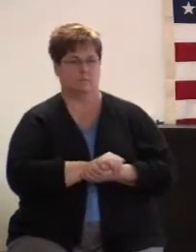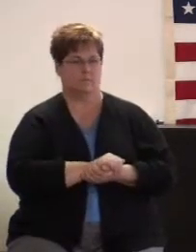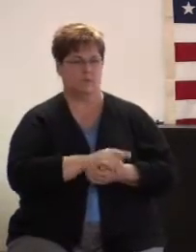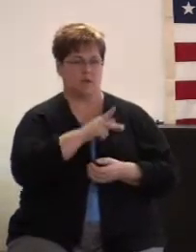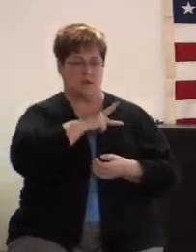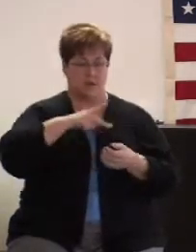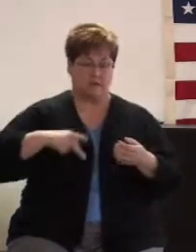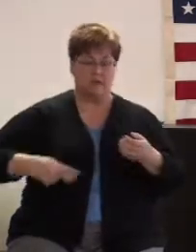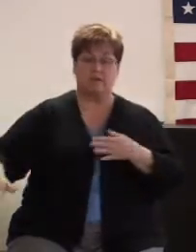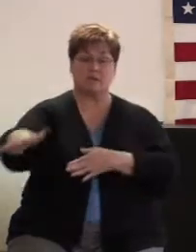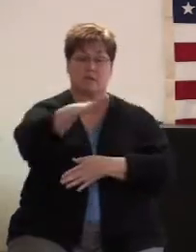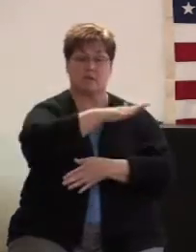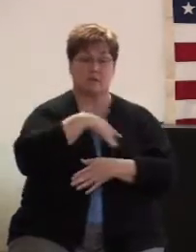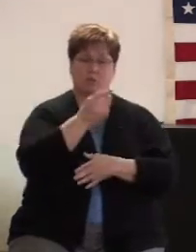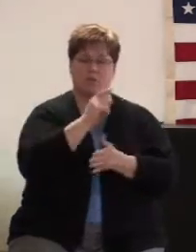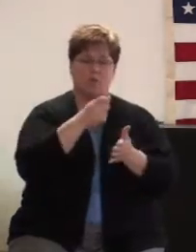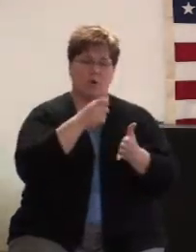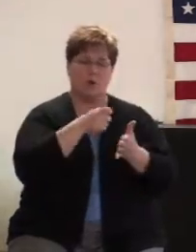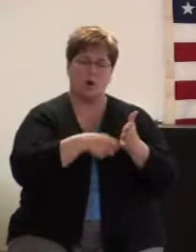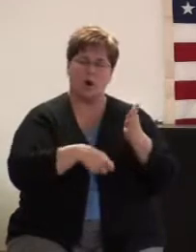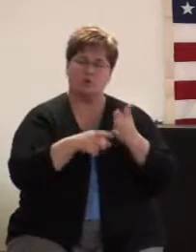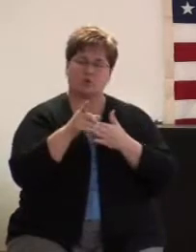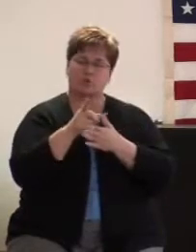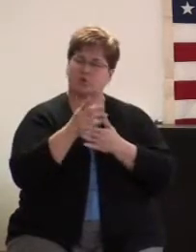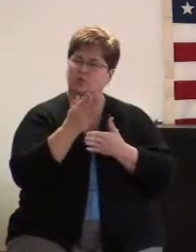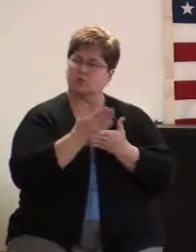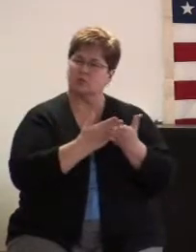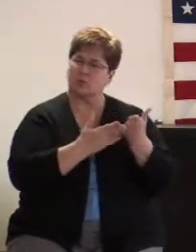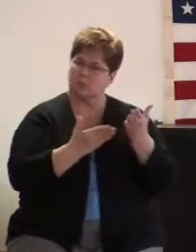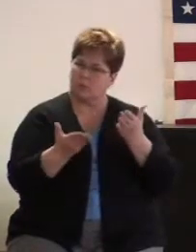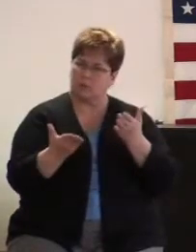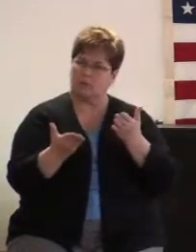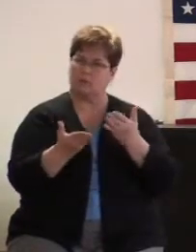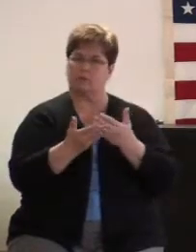Kingdom will cost you something